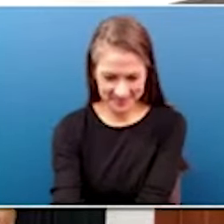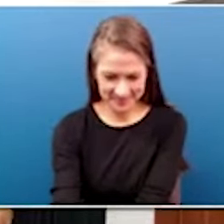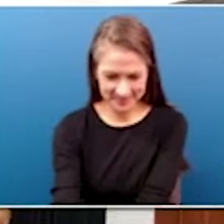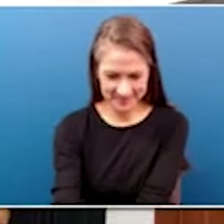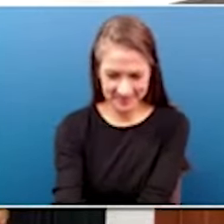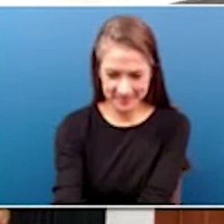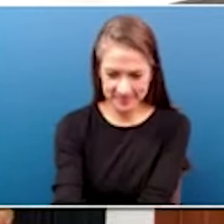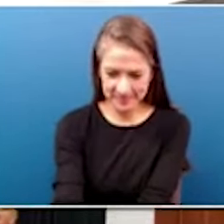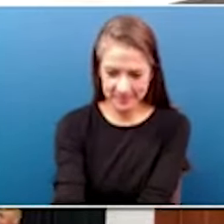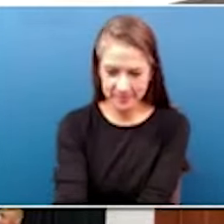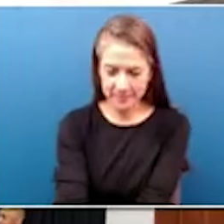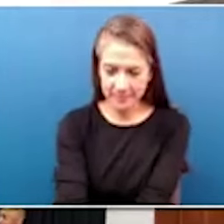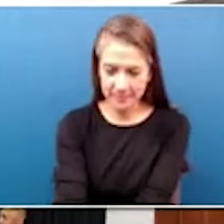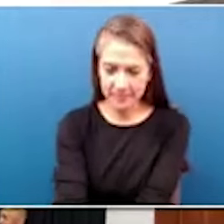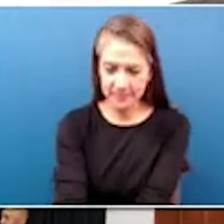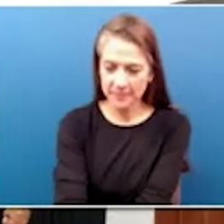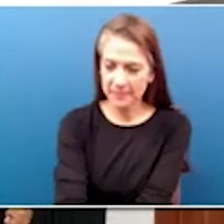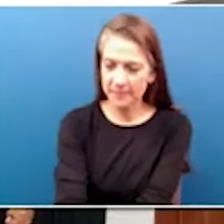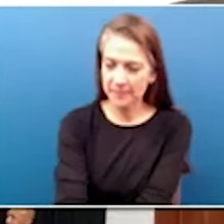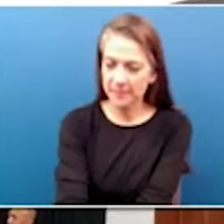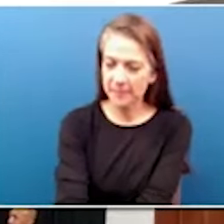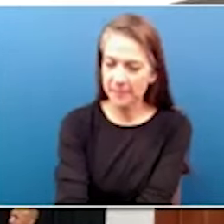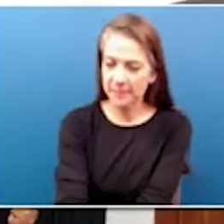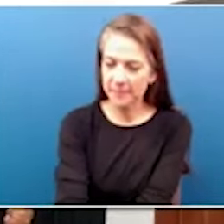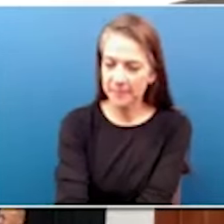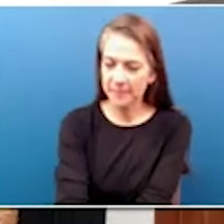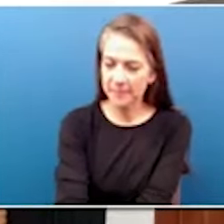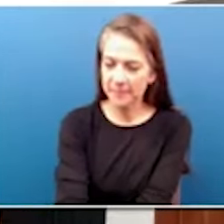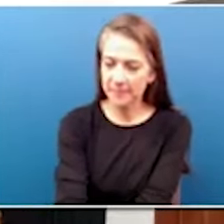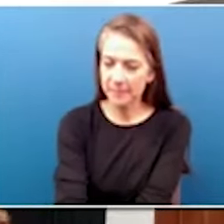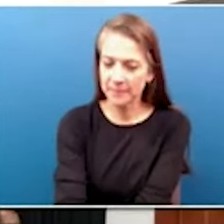All right. Thank you all. Thank you.